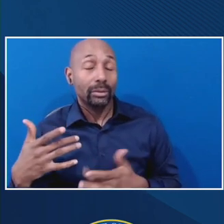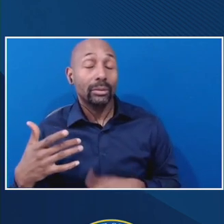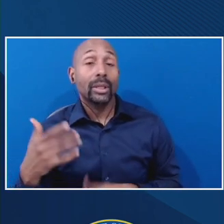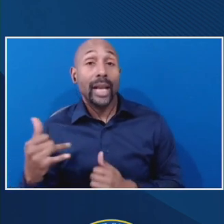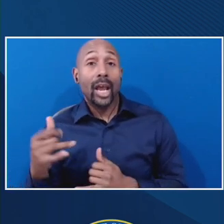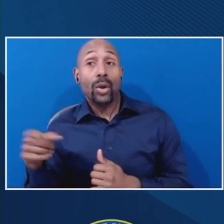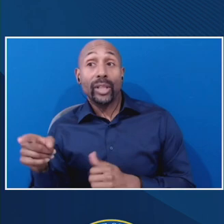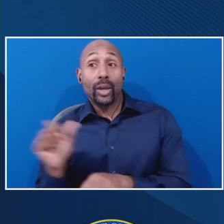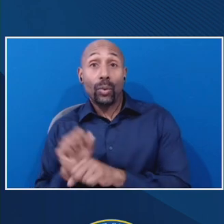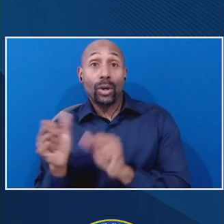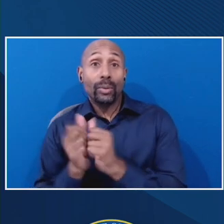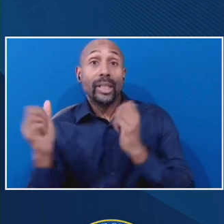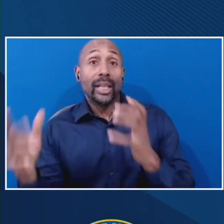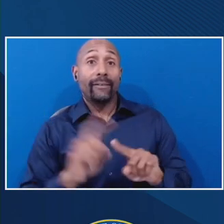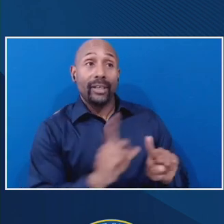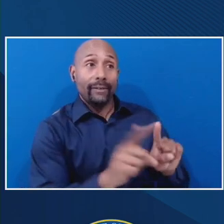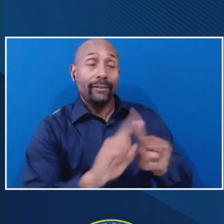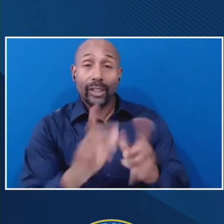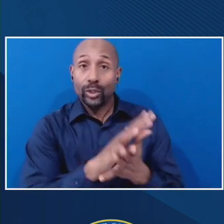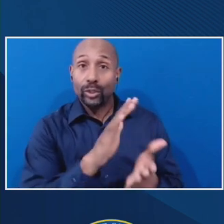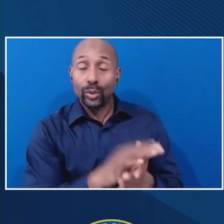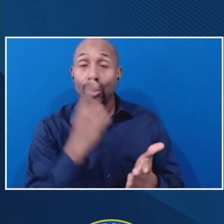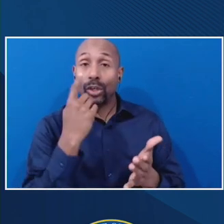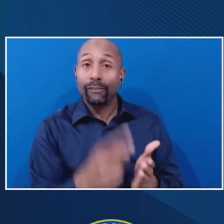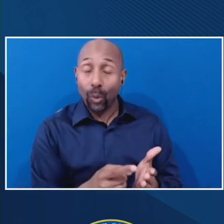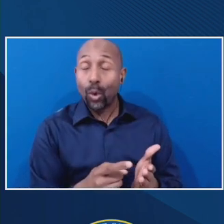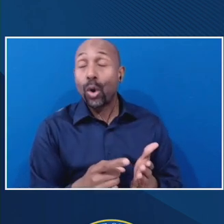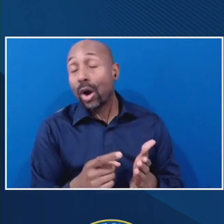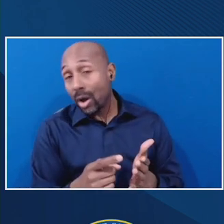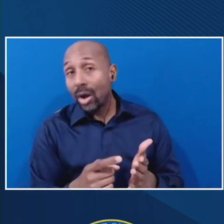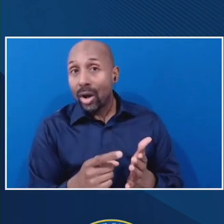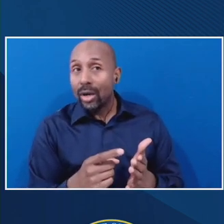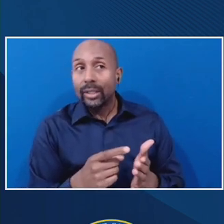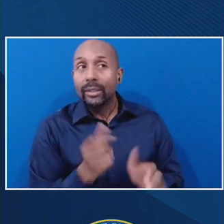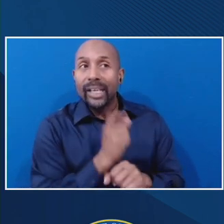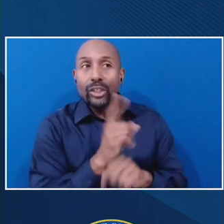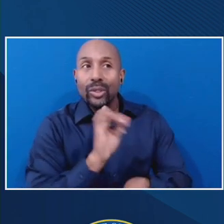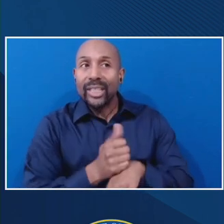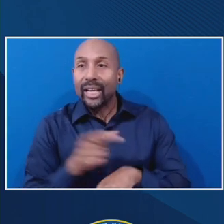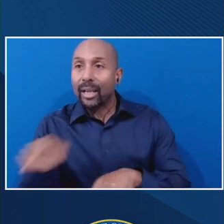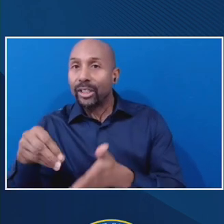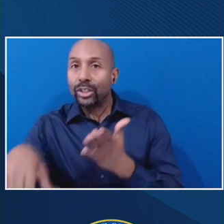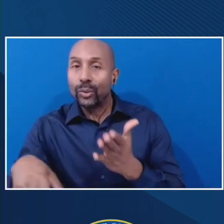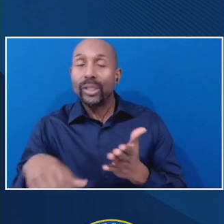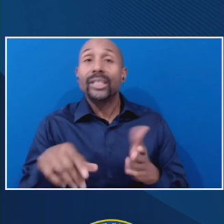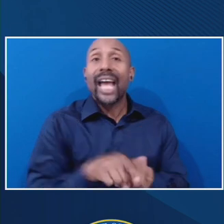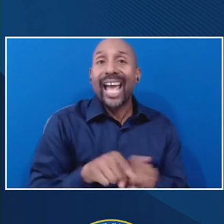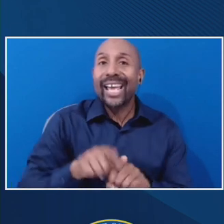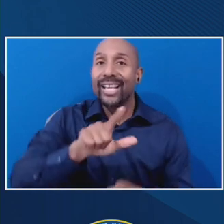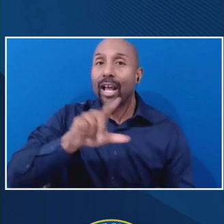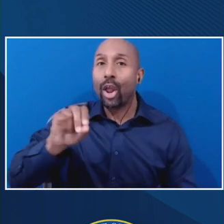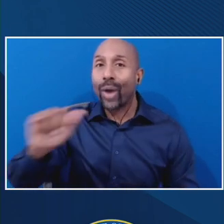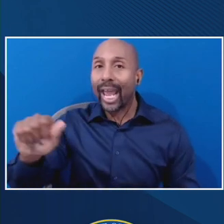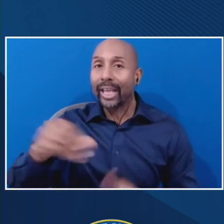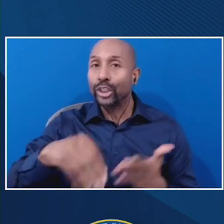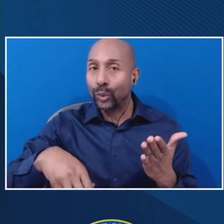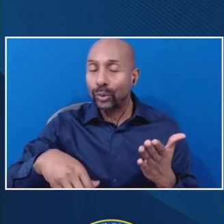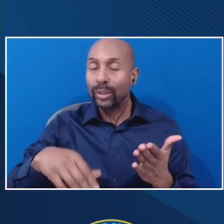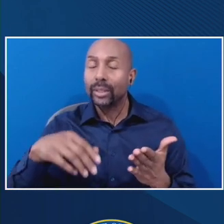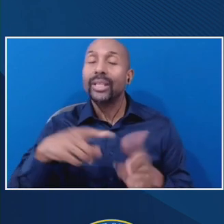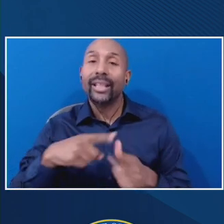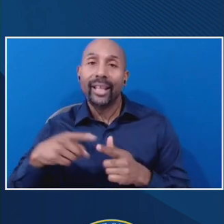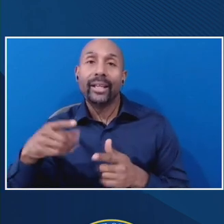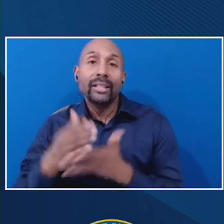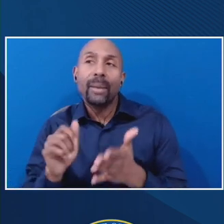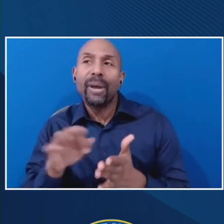lot of these schools to either get the students on a leave of absence because some of them can return or to go to do what